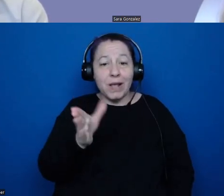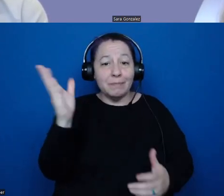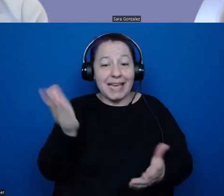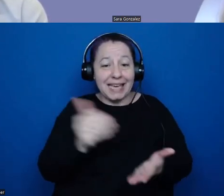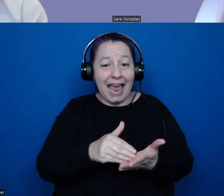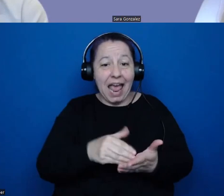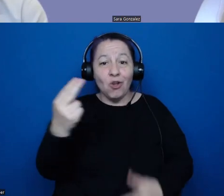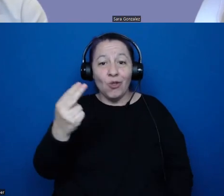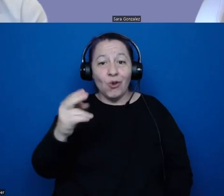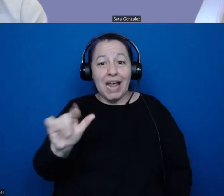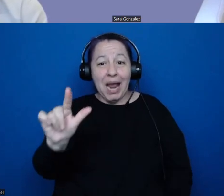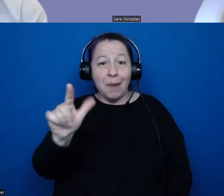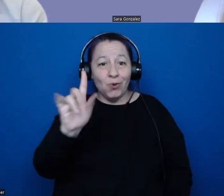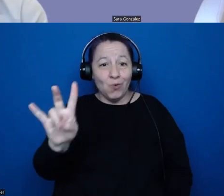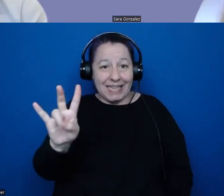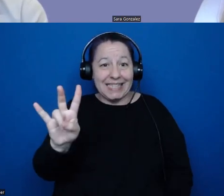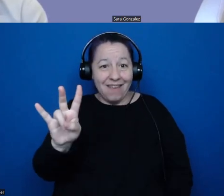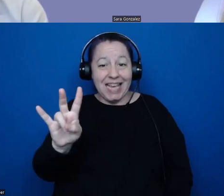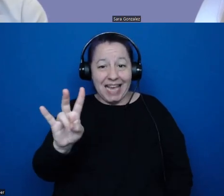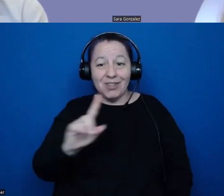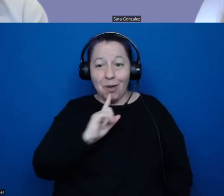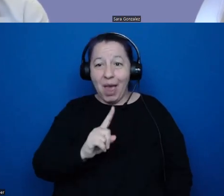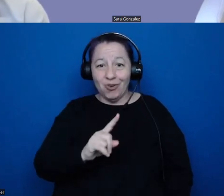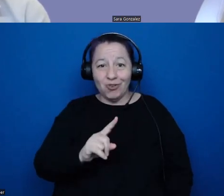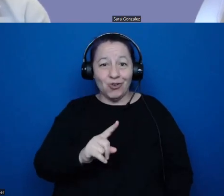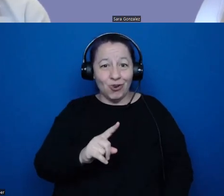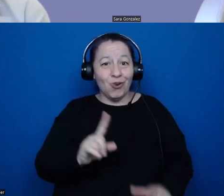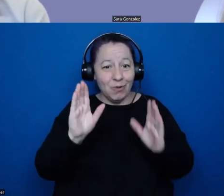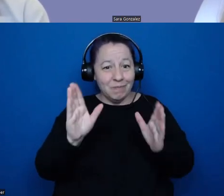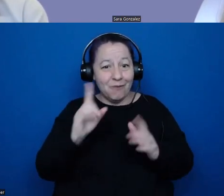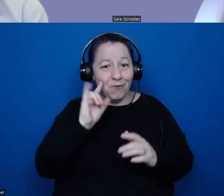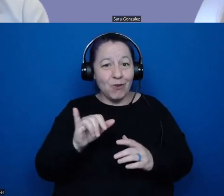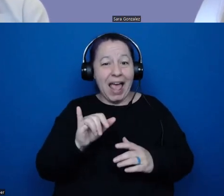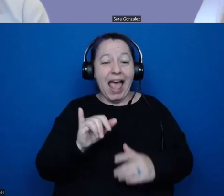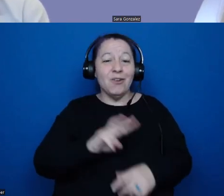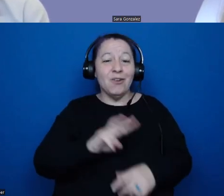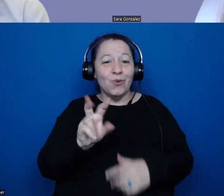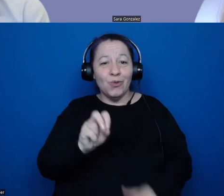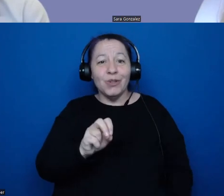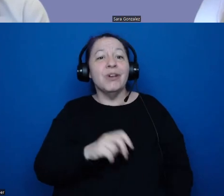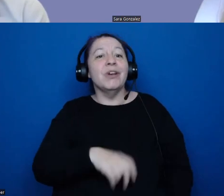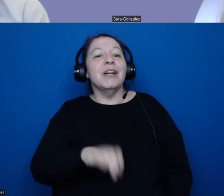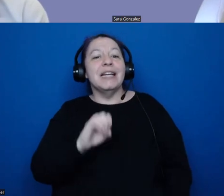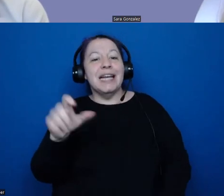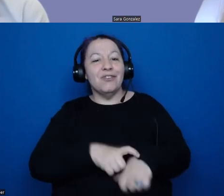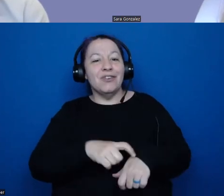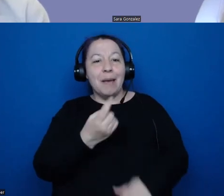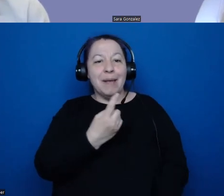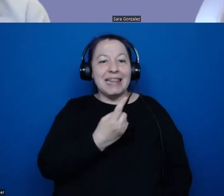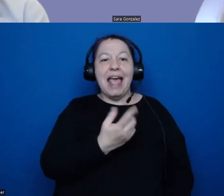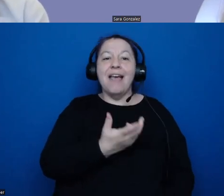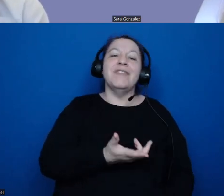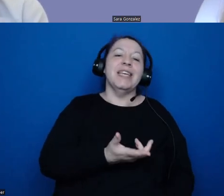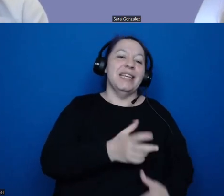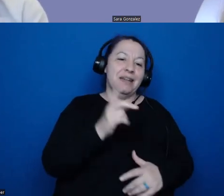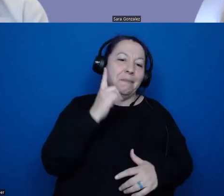April 27th. So do tune in for that at 2 p.m. Eastern time, 11 a.m. Pacific time for the science of storytelling. Thank